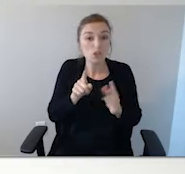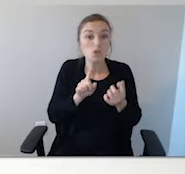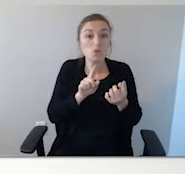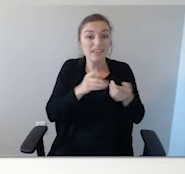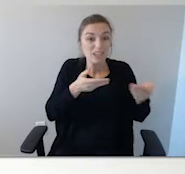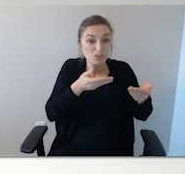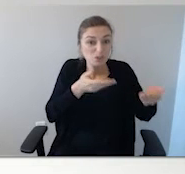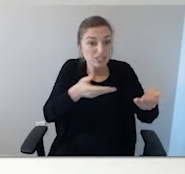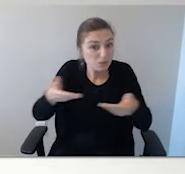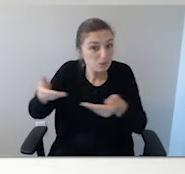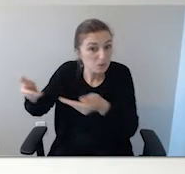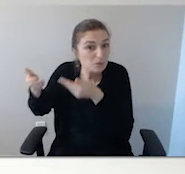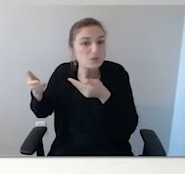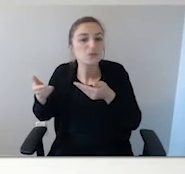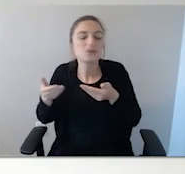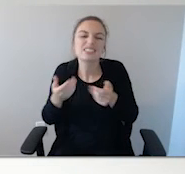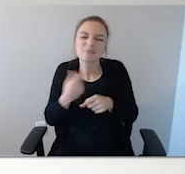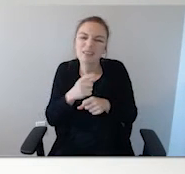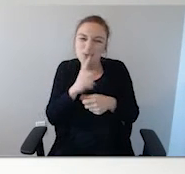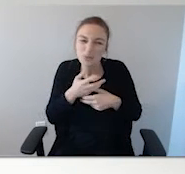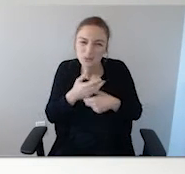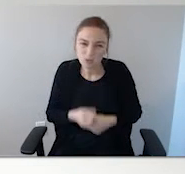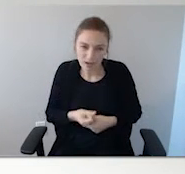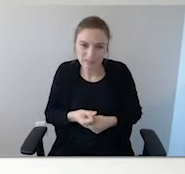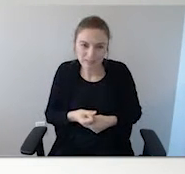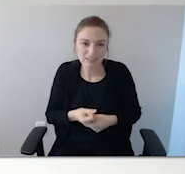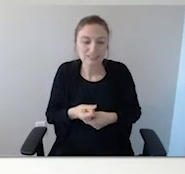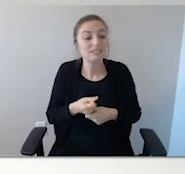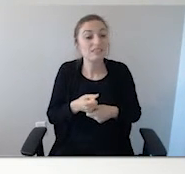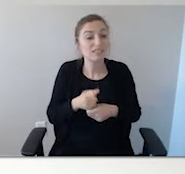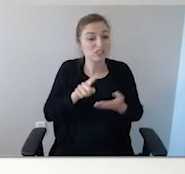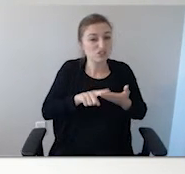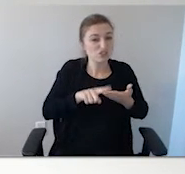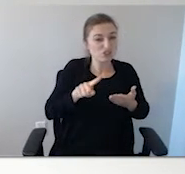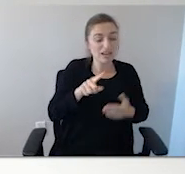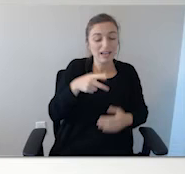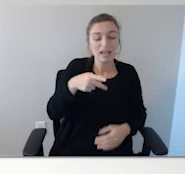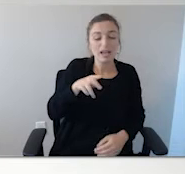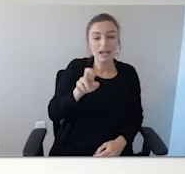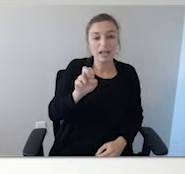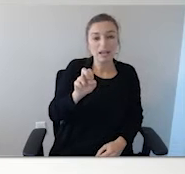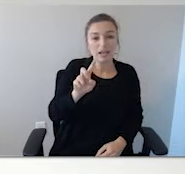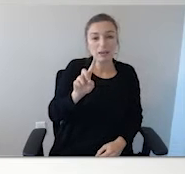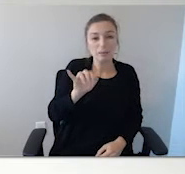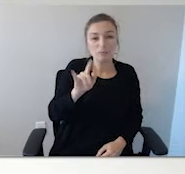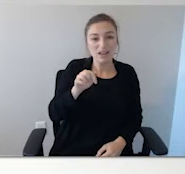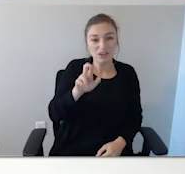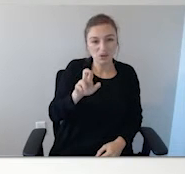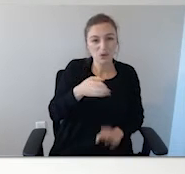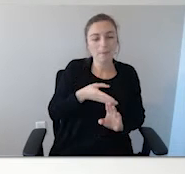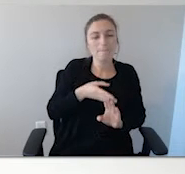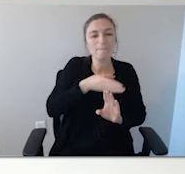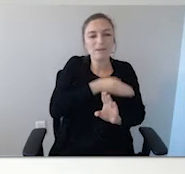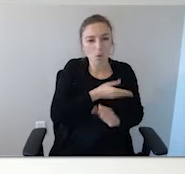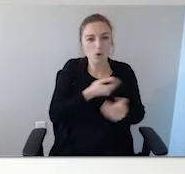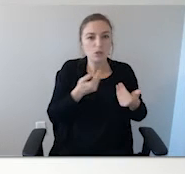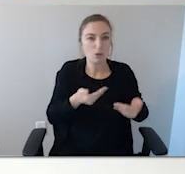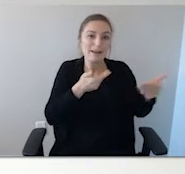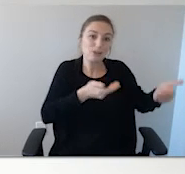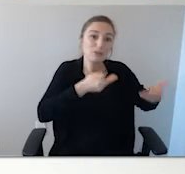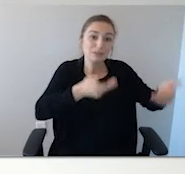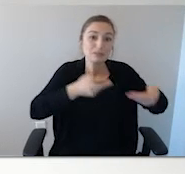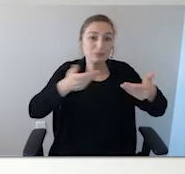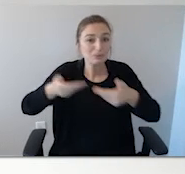need. So definitely inform your well-trusted, known neighbors, but do that predator search just to make sure you know who's in your neighborhood